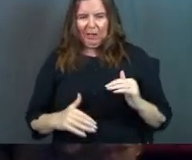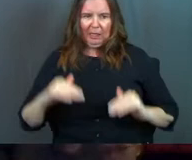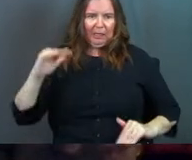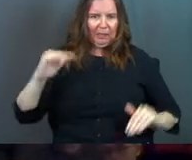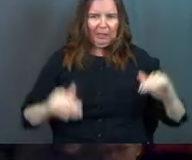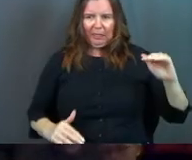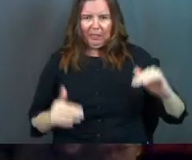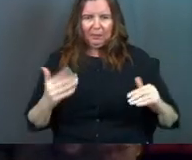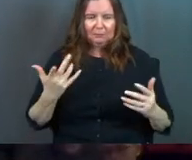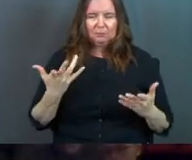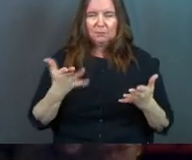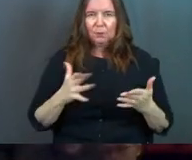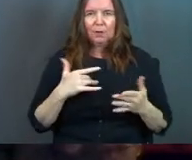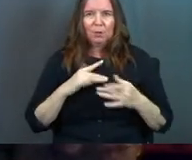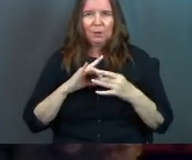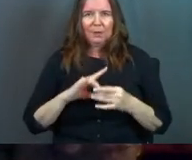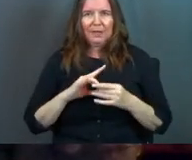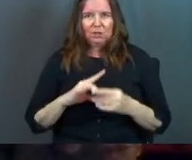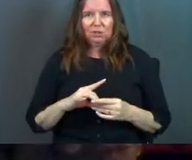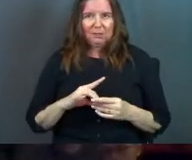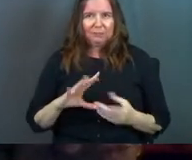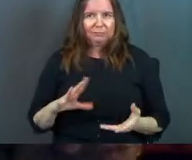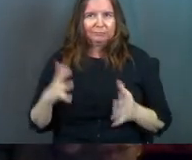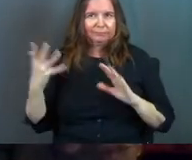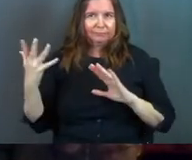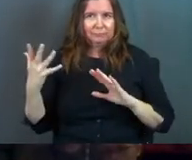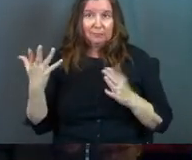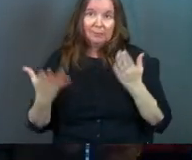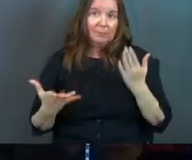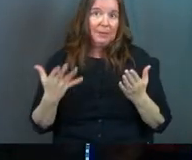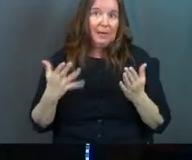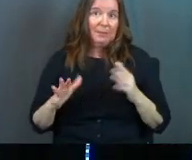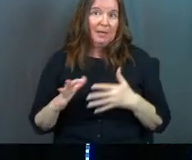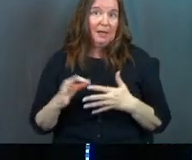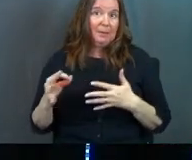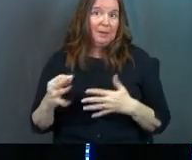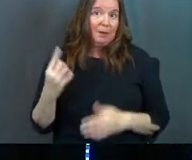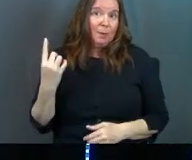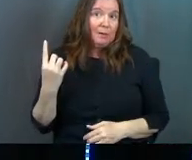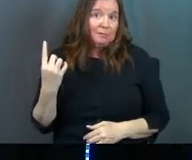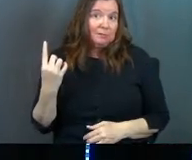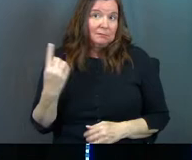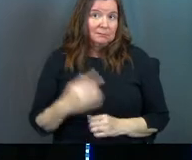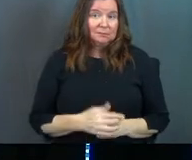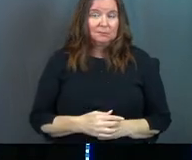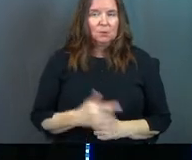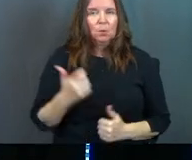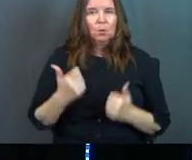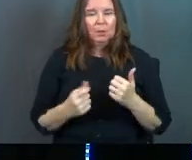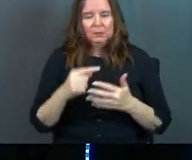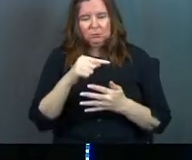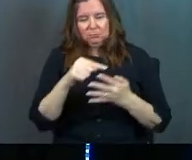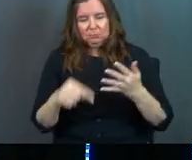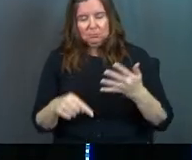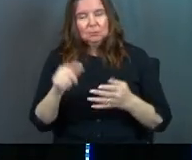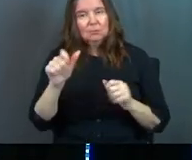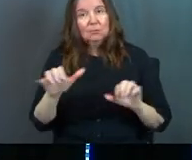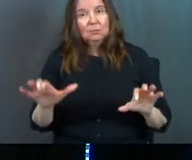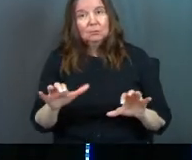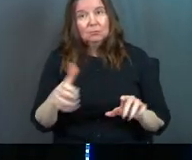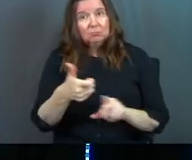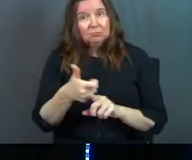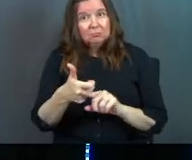right now. the way, just the way that your relationship is, maybe pick one. Which one of those could you do?